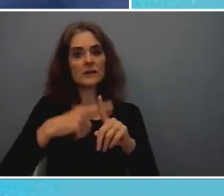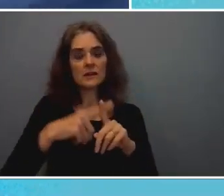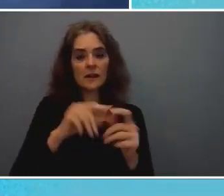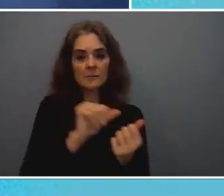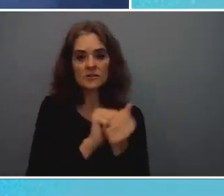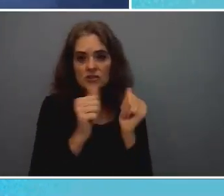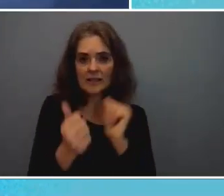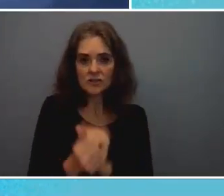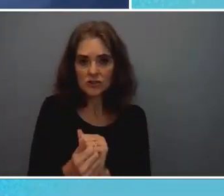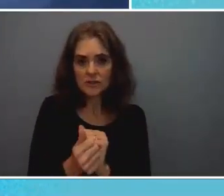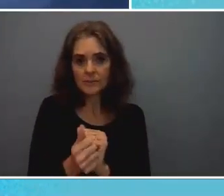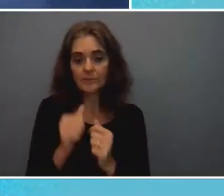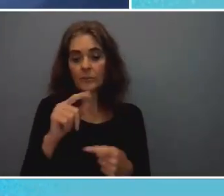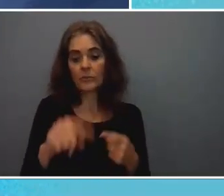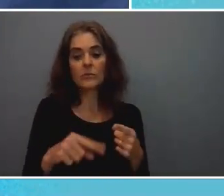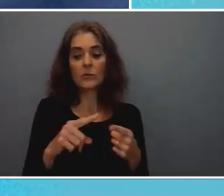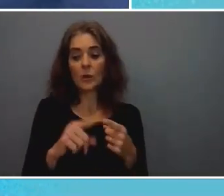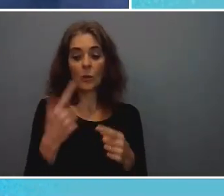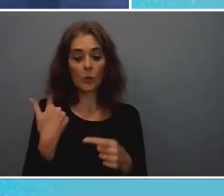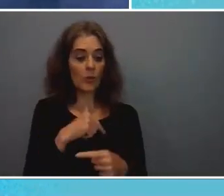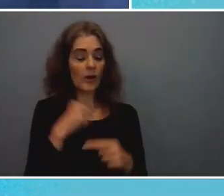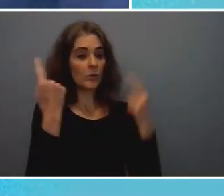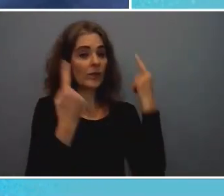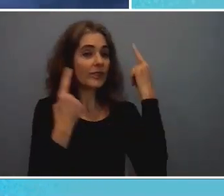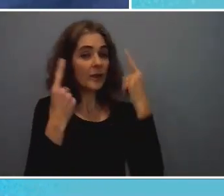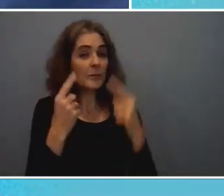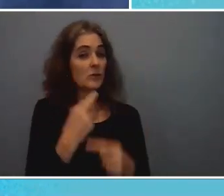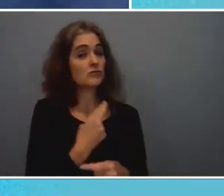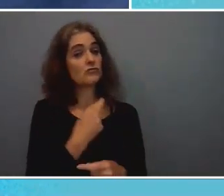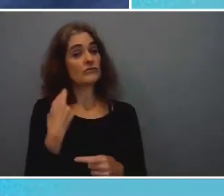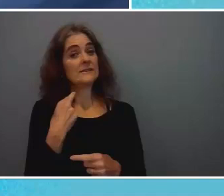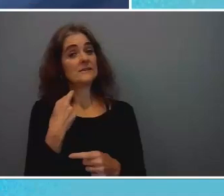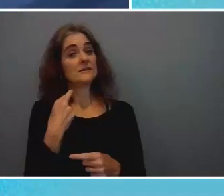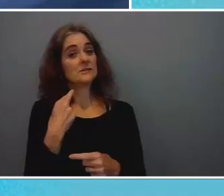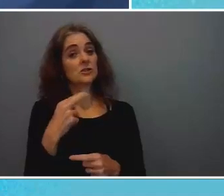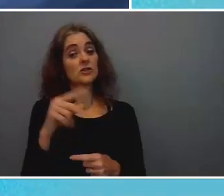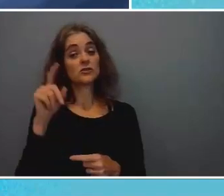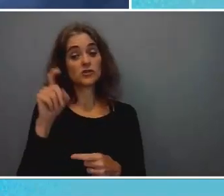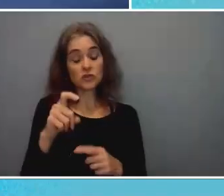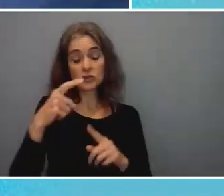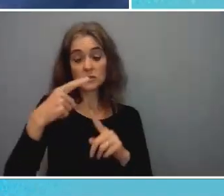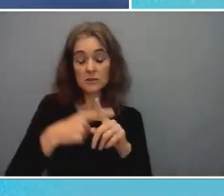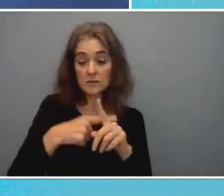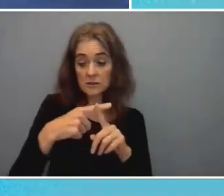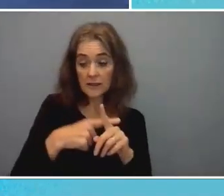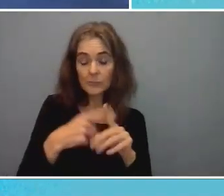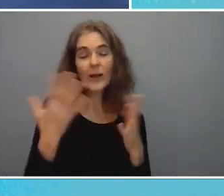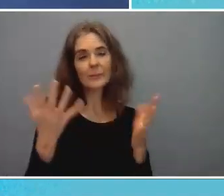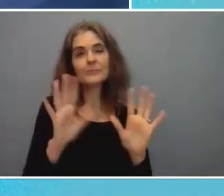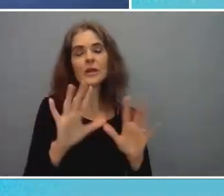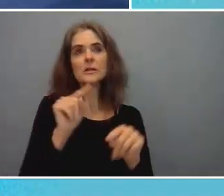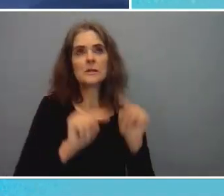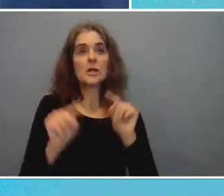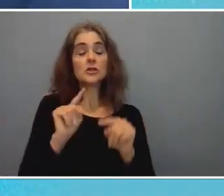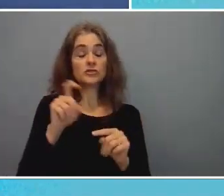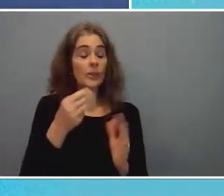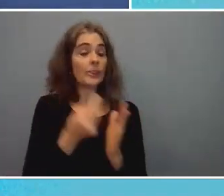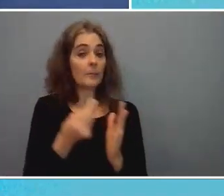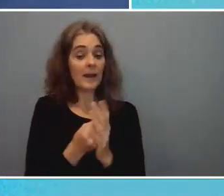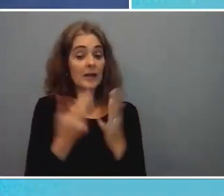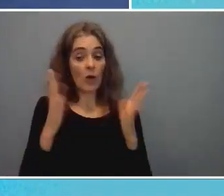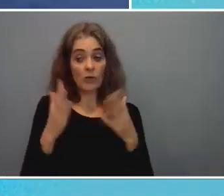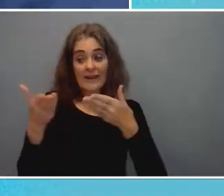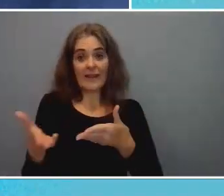when you talk when you think about risk should climate should the money that's already there be moving